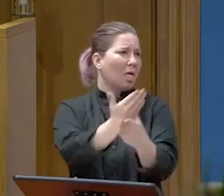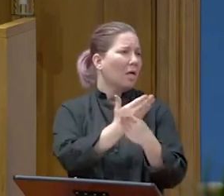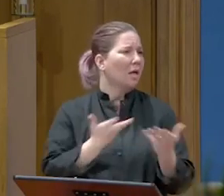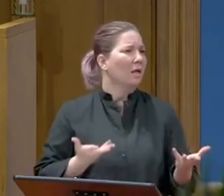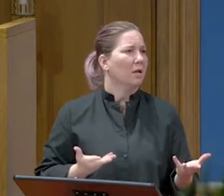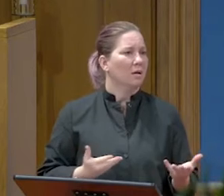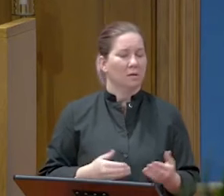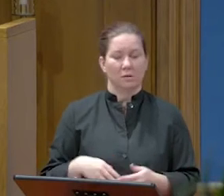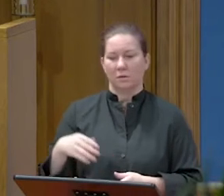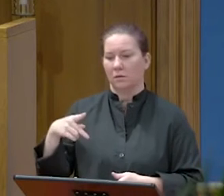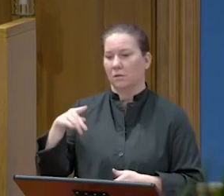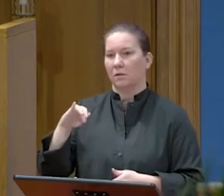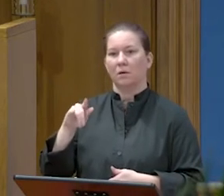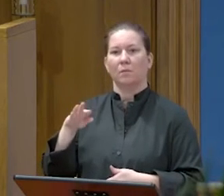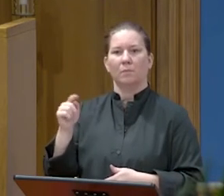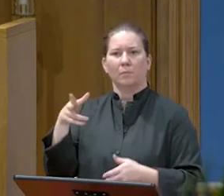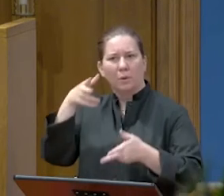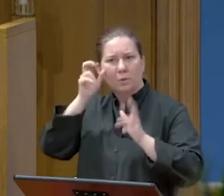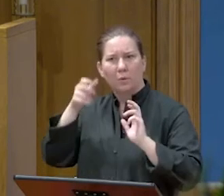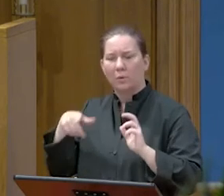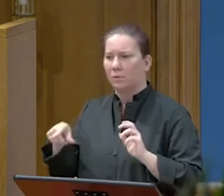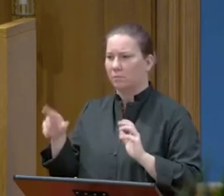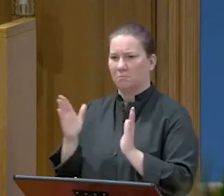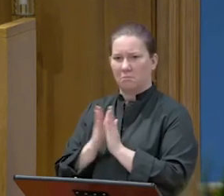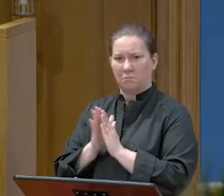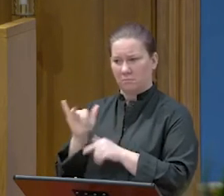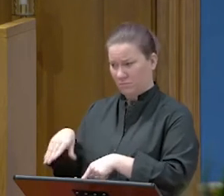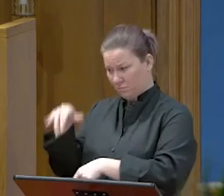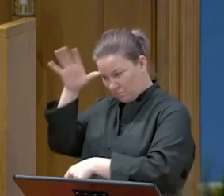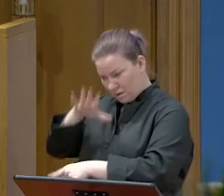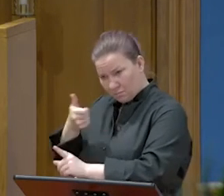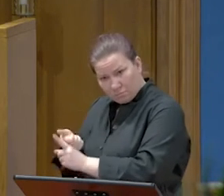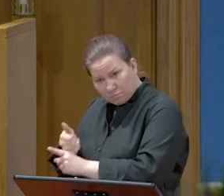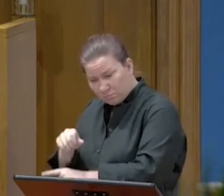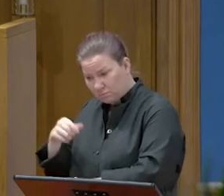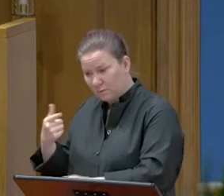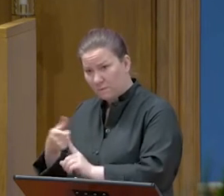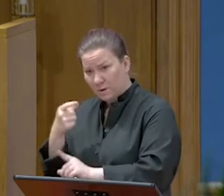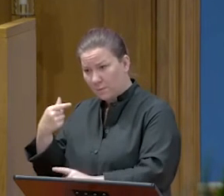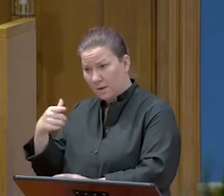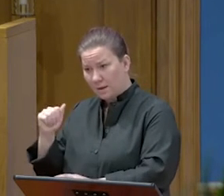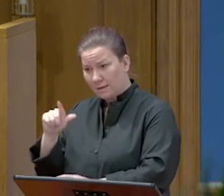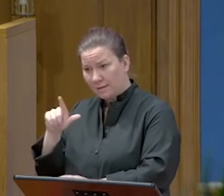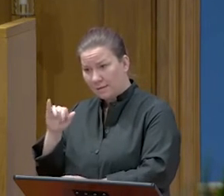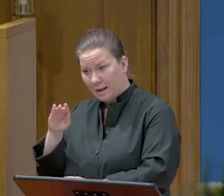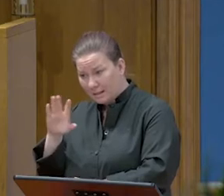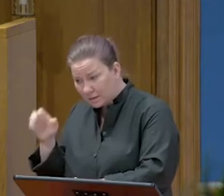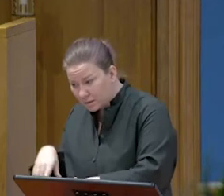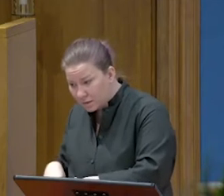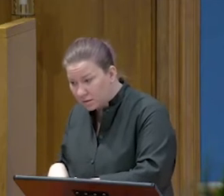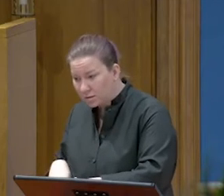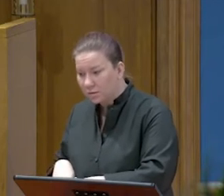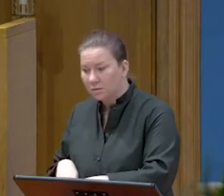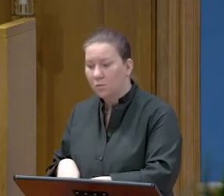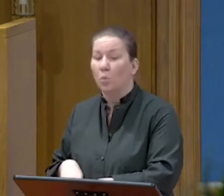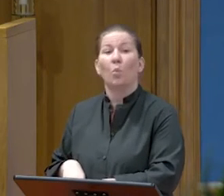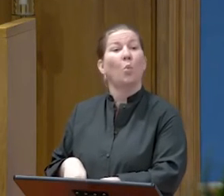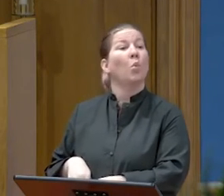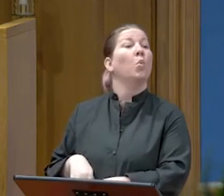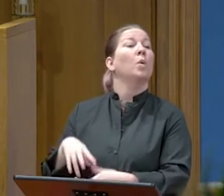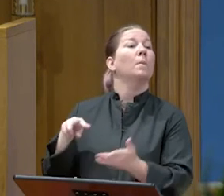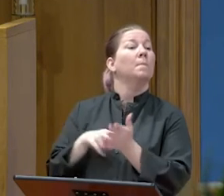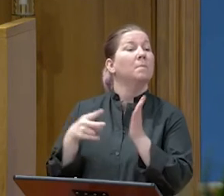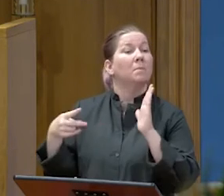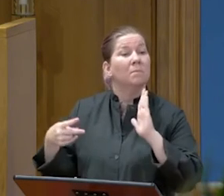When Pilate heard this, he asked whether the man was a Galilean. And when he learned that he was under Herod's jurisdiction,